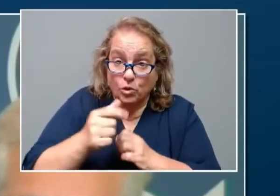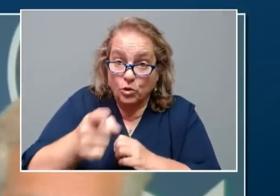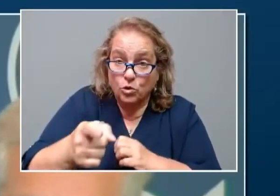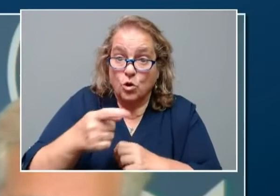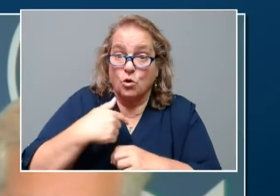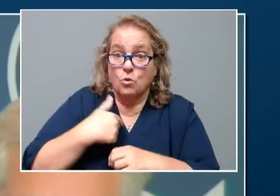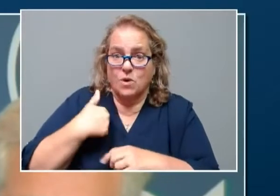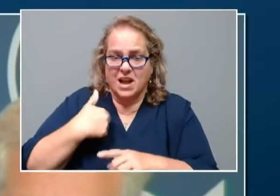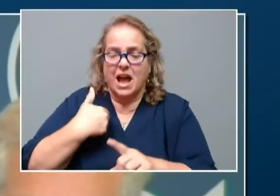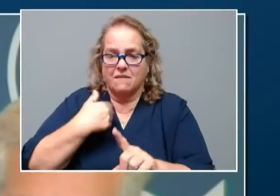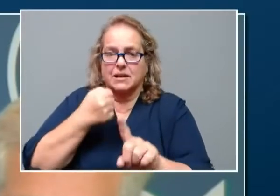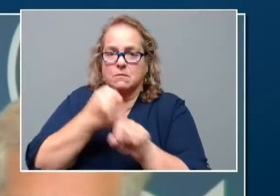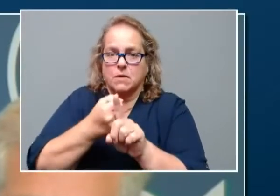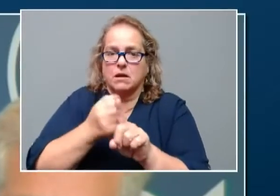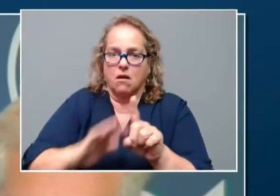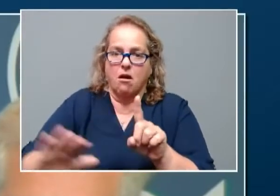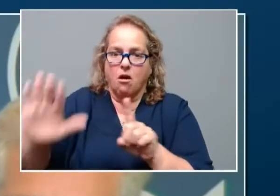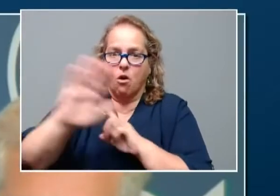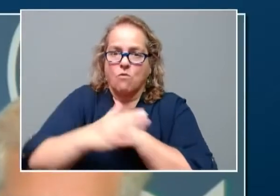the country and all over the world.